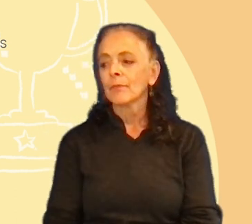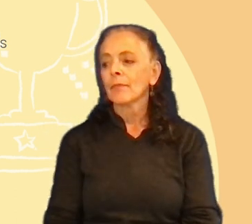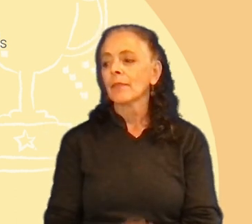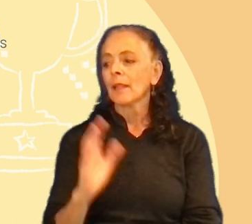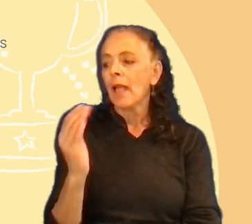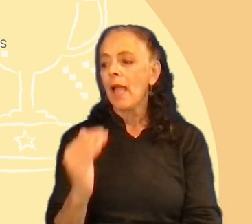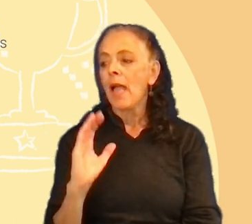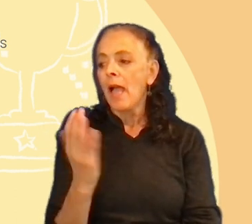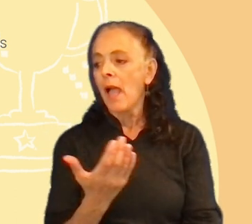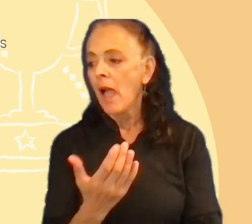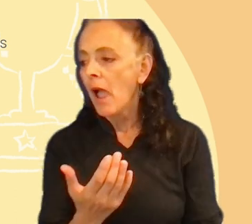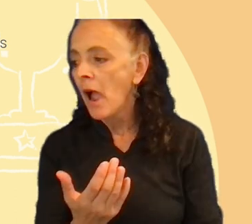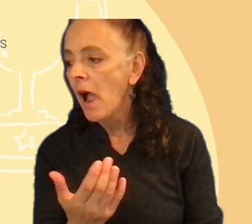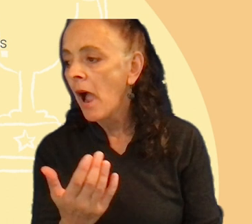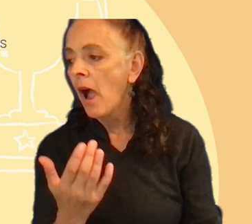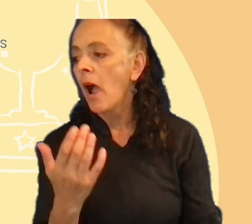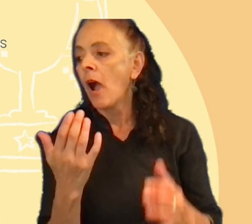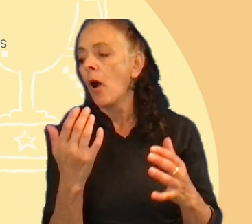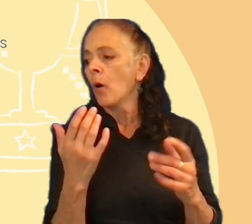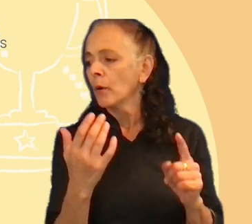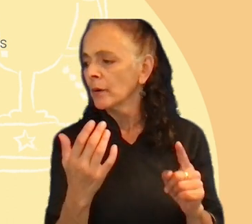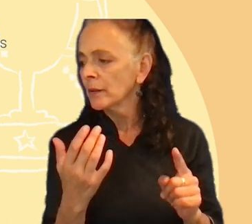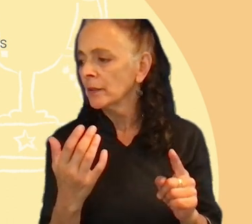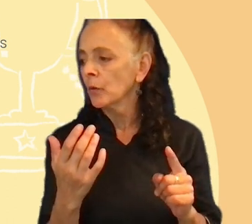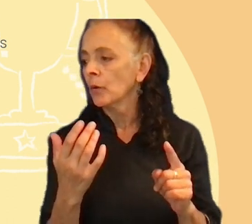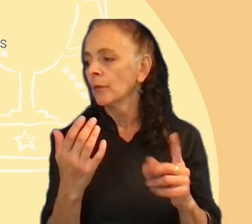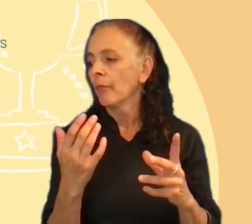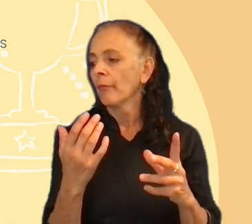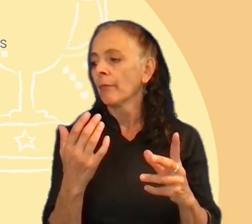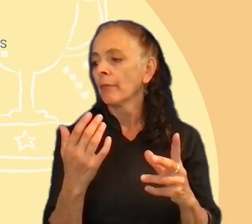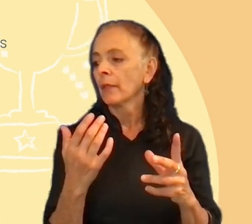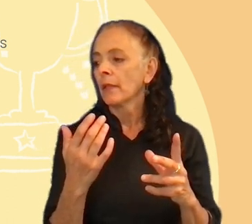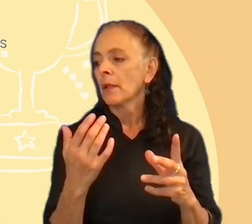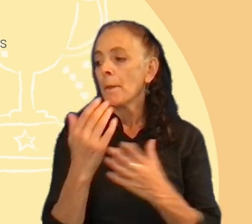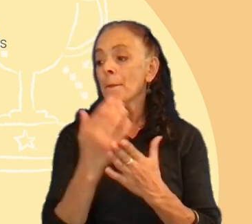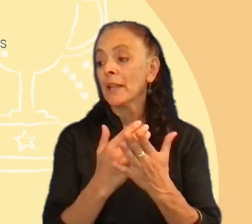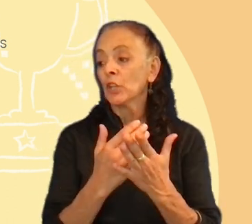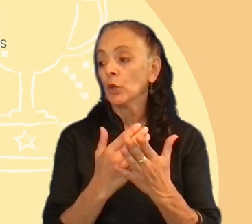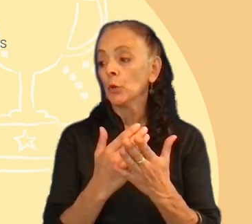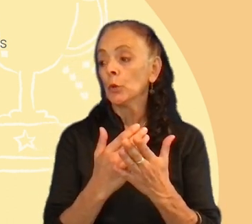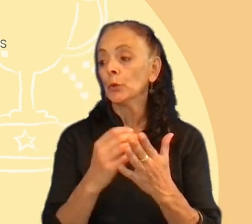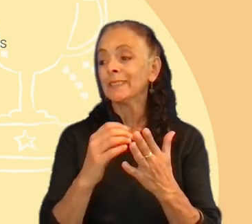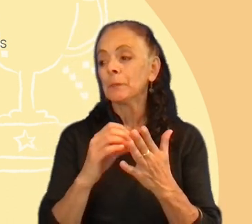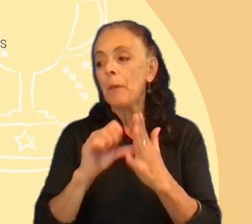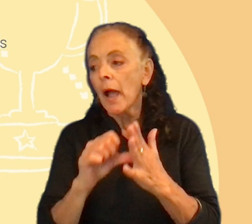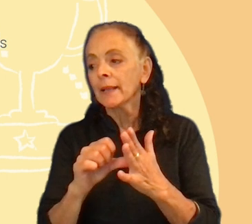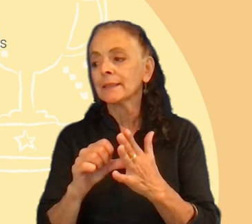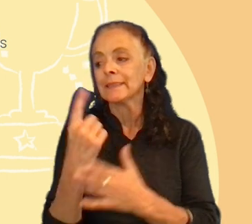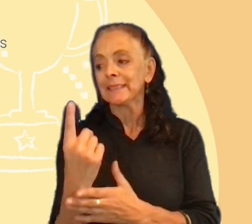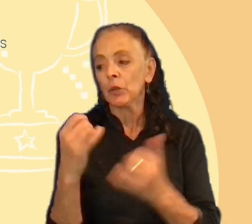menu is biased in single player preference. We detected that people, new players would just tap the first button in the menu,